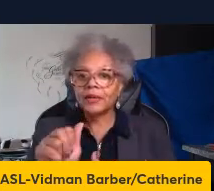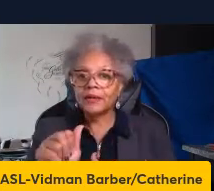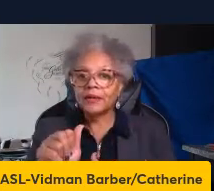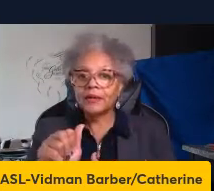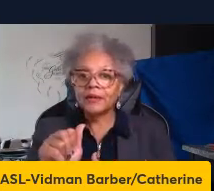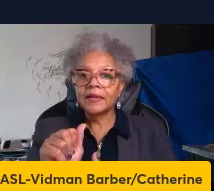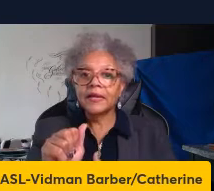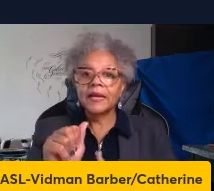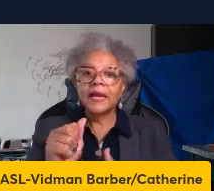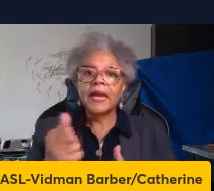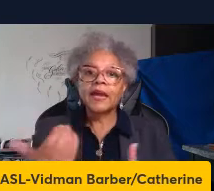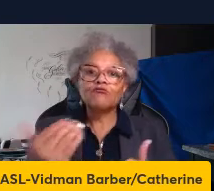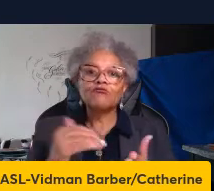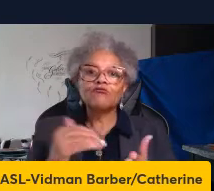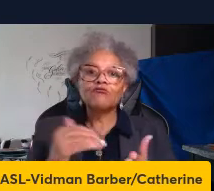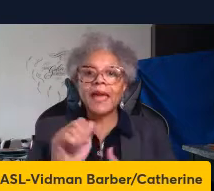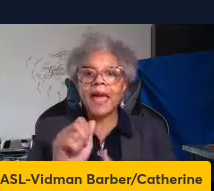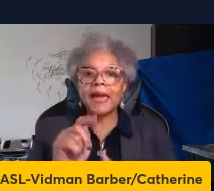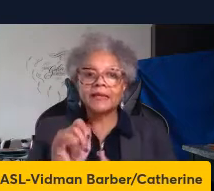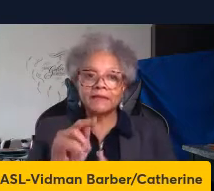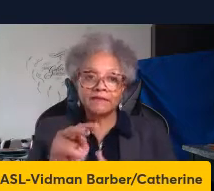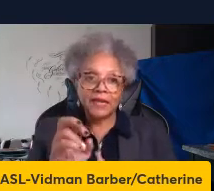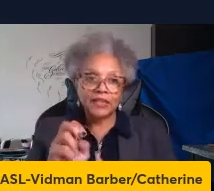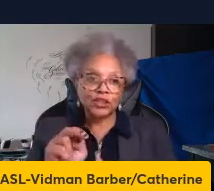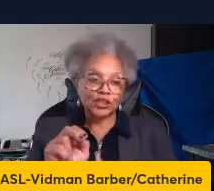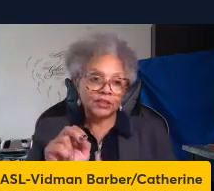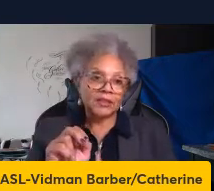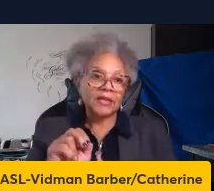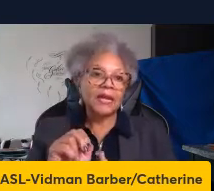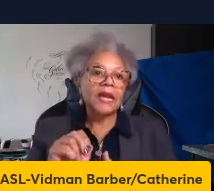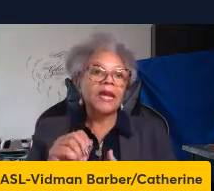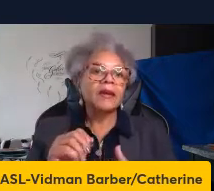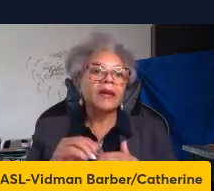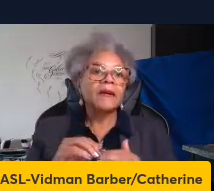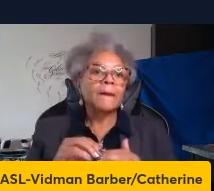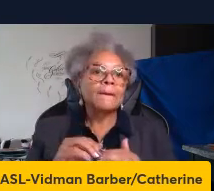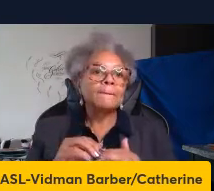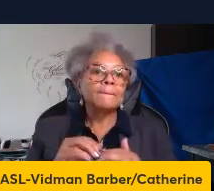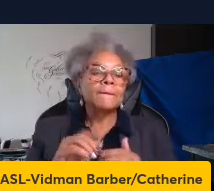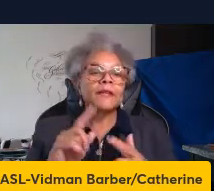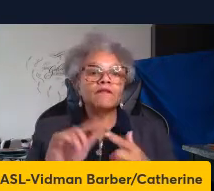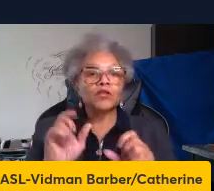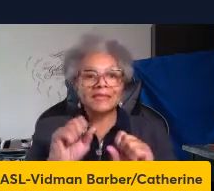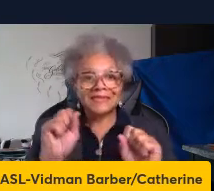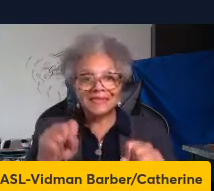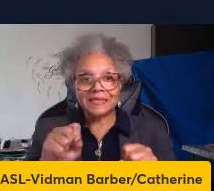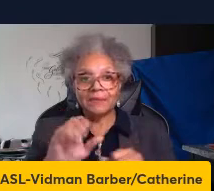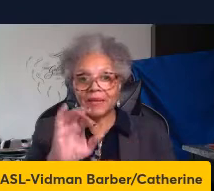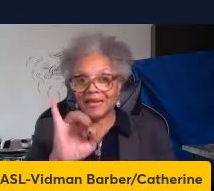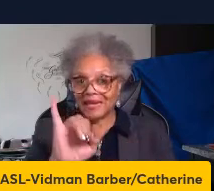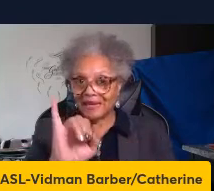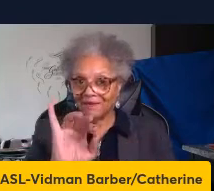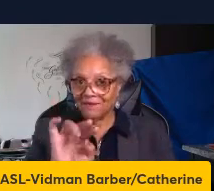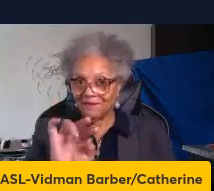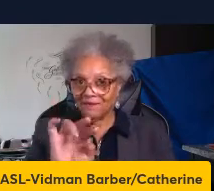reactivation along with a hyper immune activation and systemic inflammation however